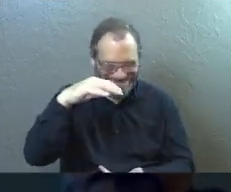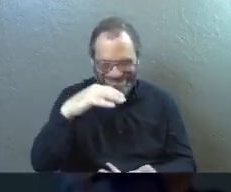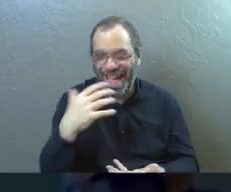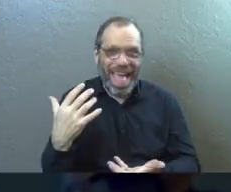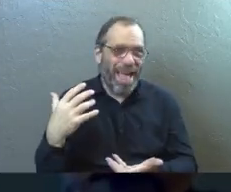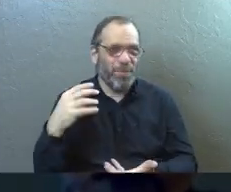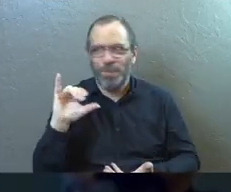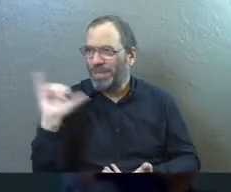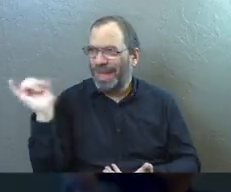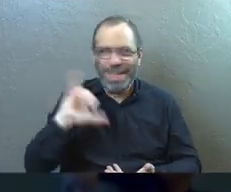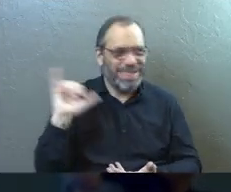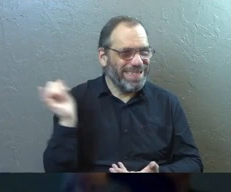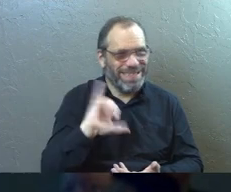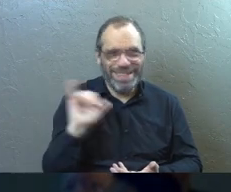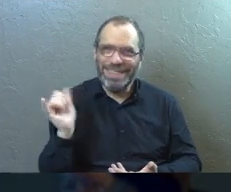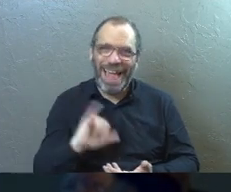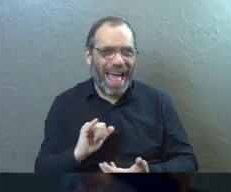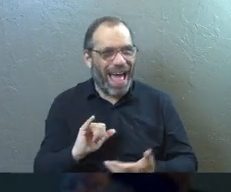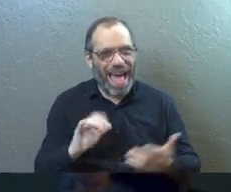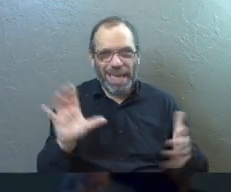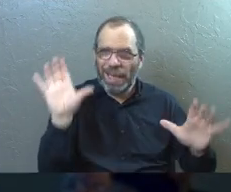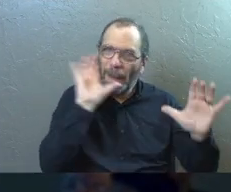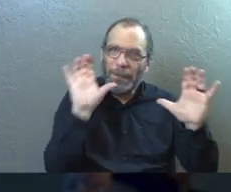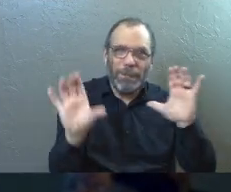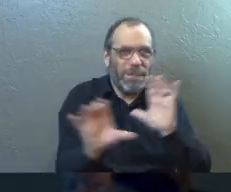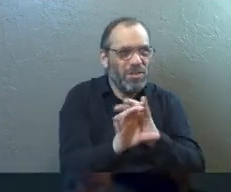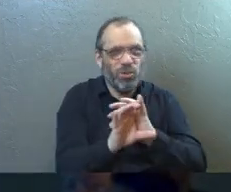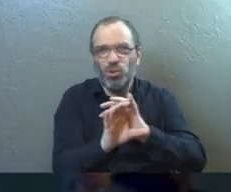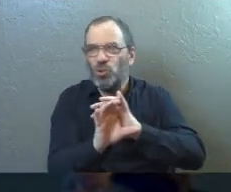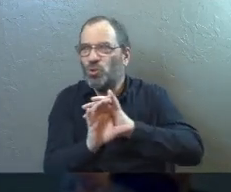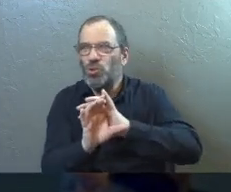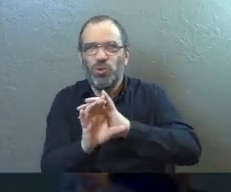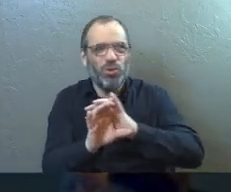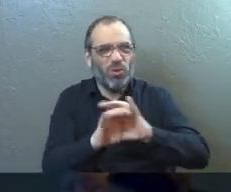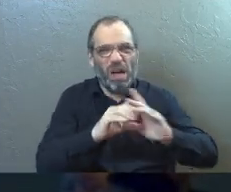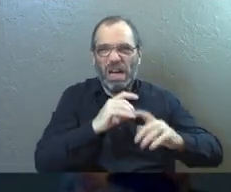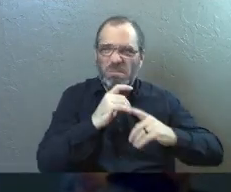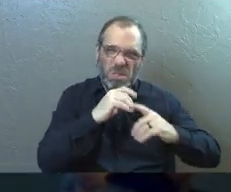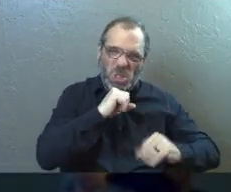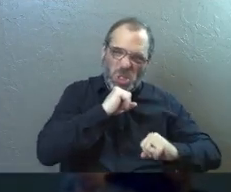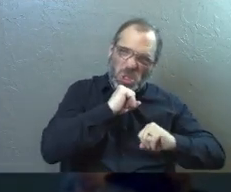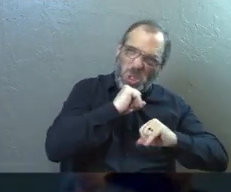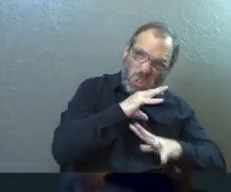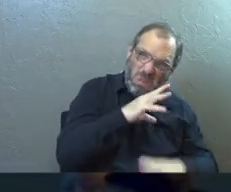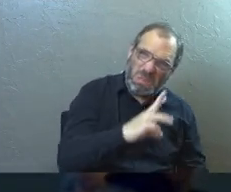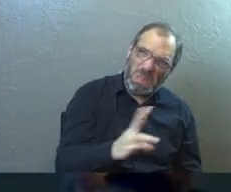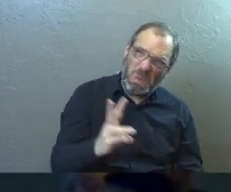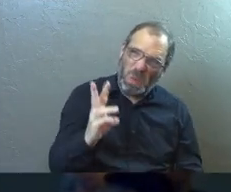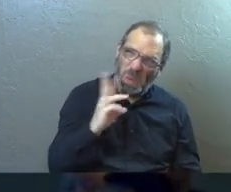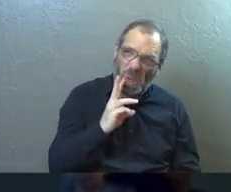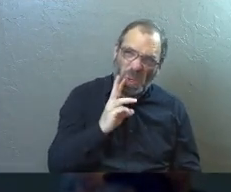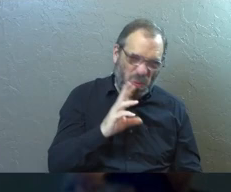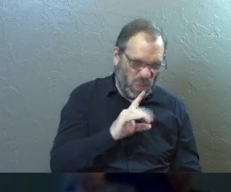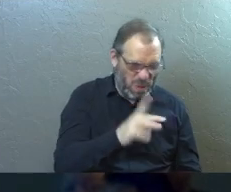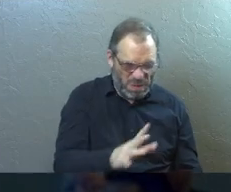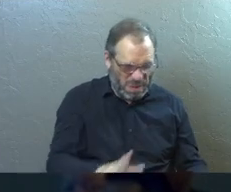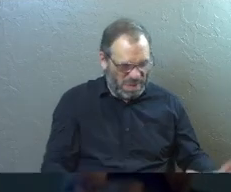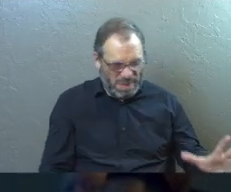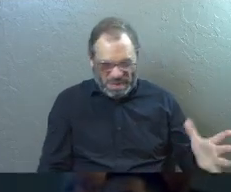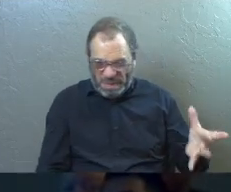It's like a super realistic 3D picture of a cesspool. It just is.